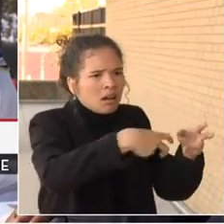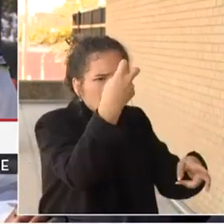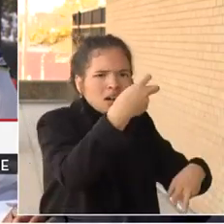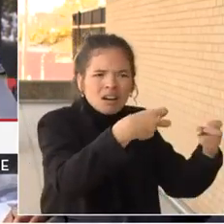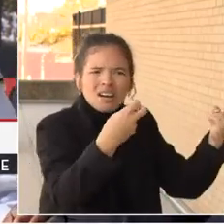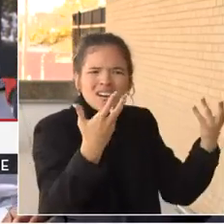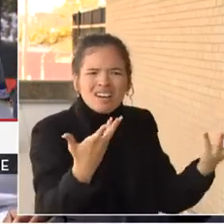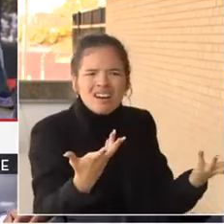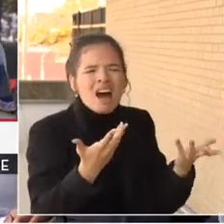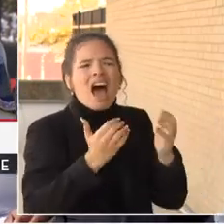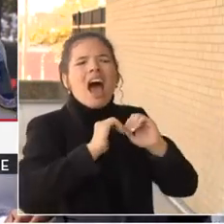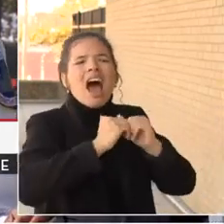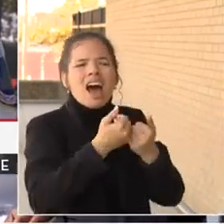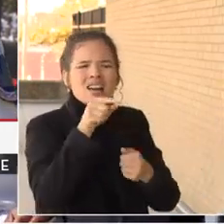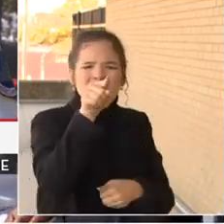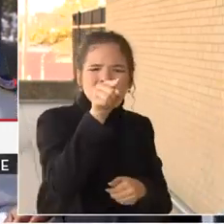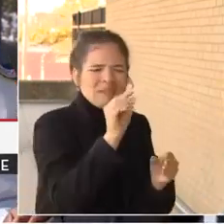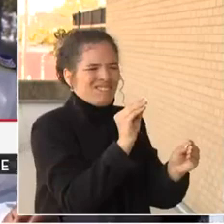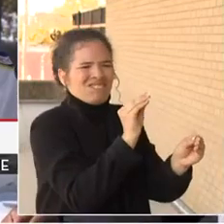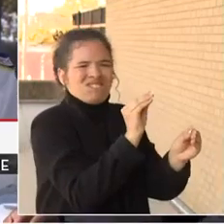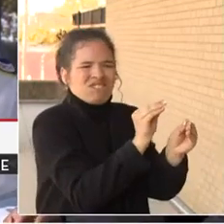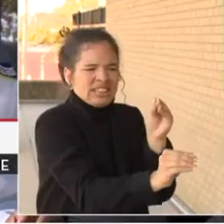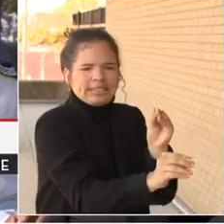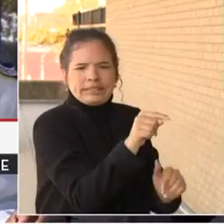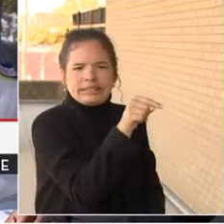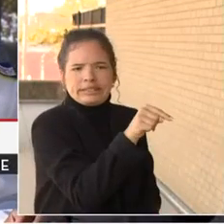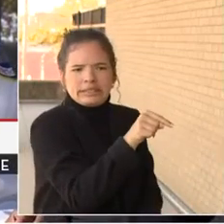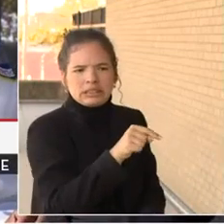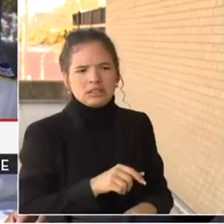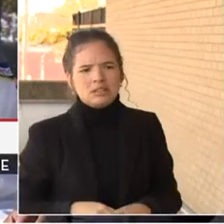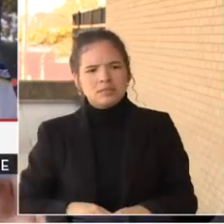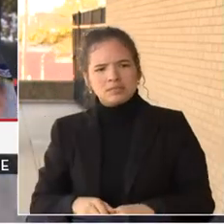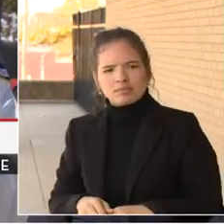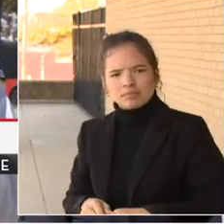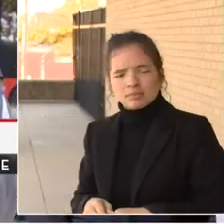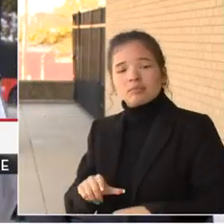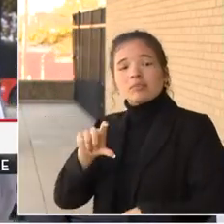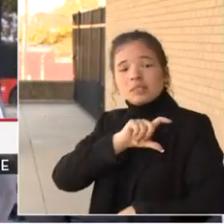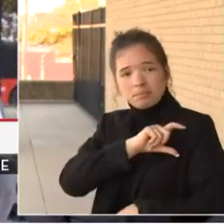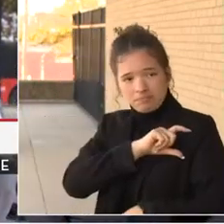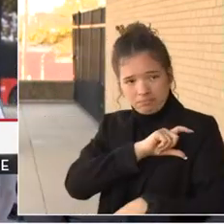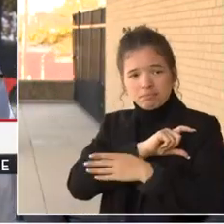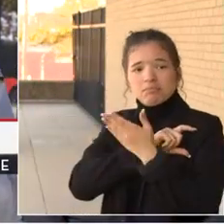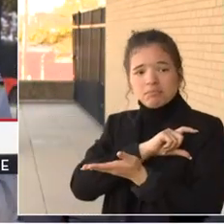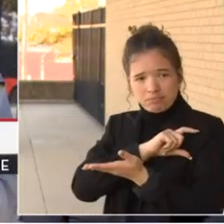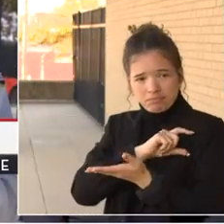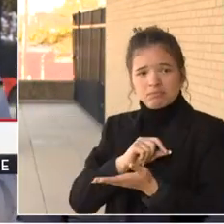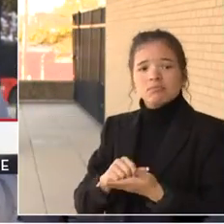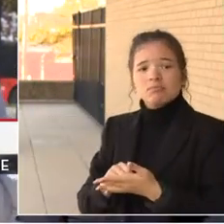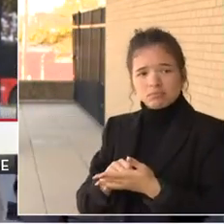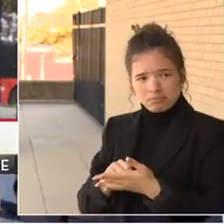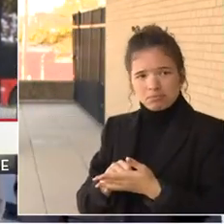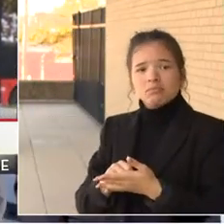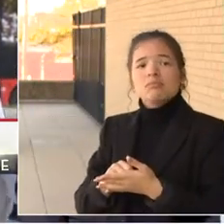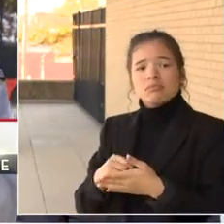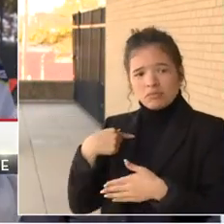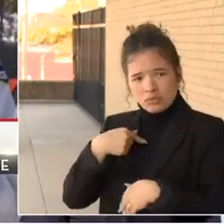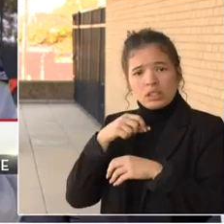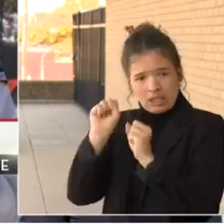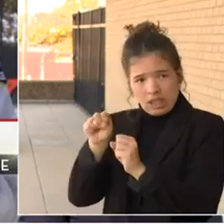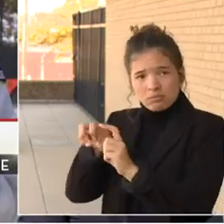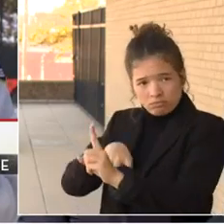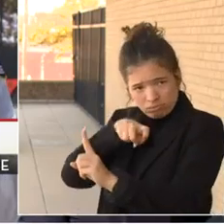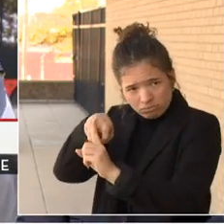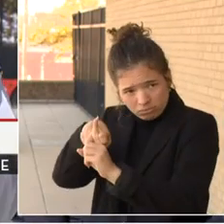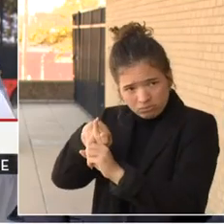forward? So the commander and the captain right here, they fixed the problem. Now, we can arrest them and we should be